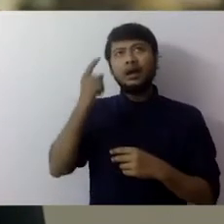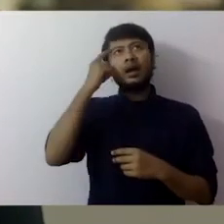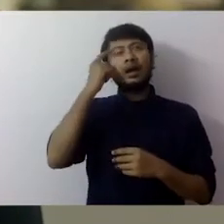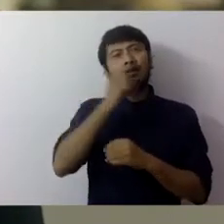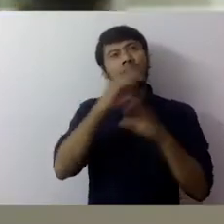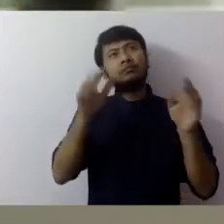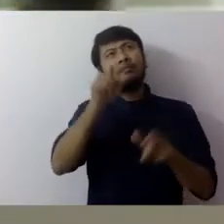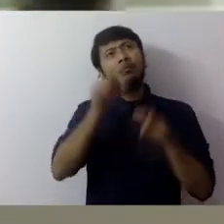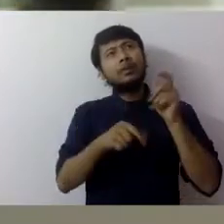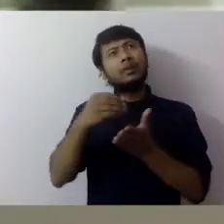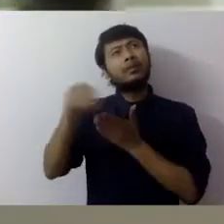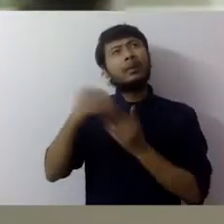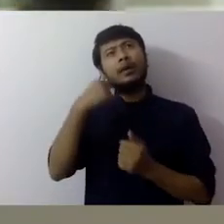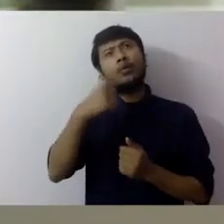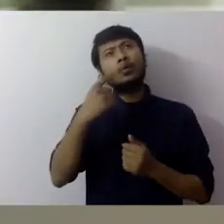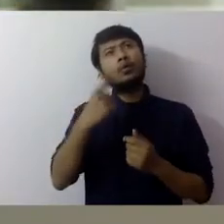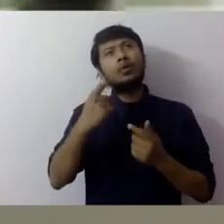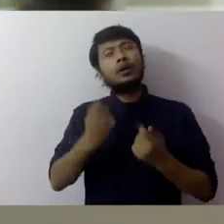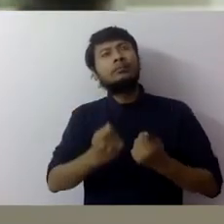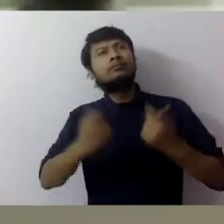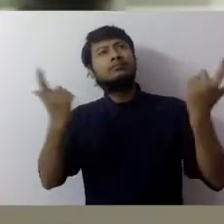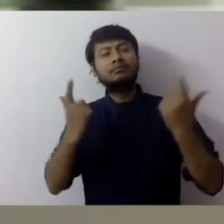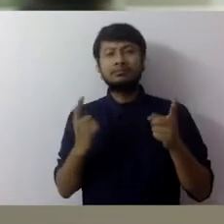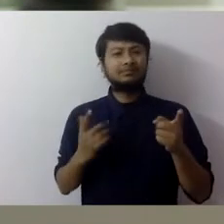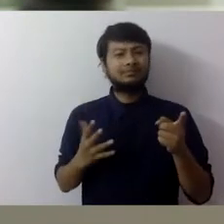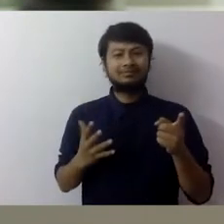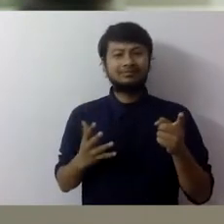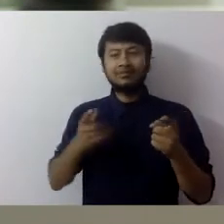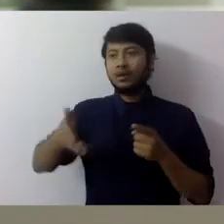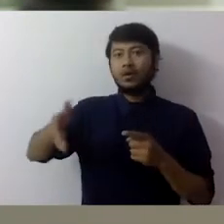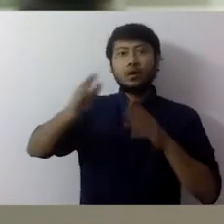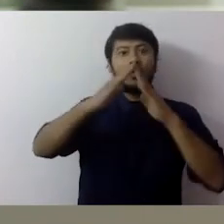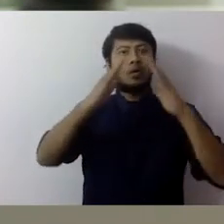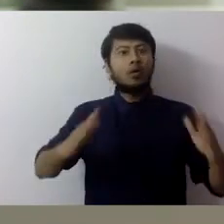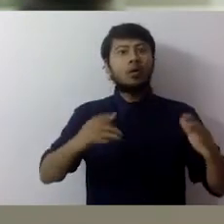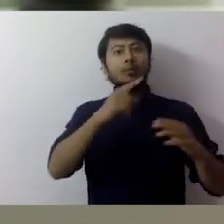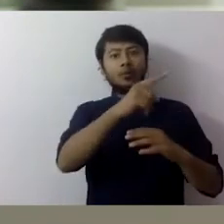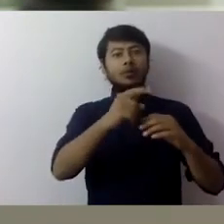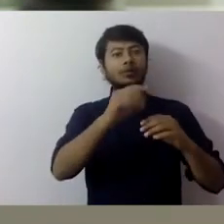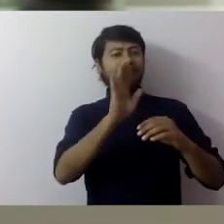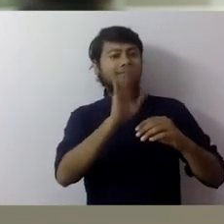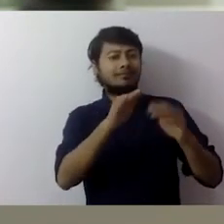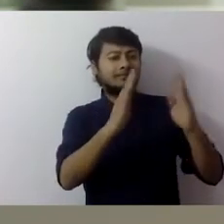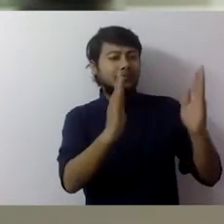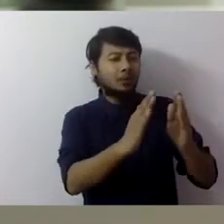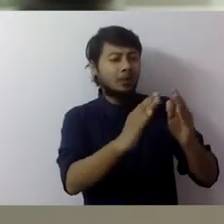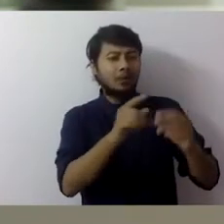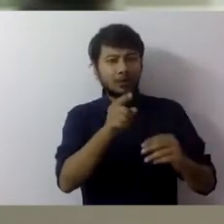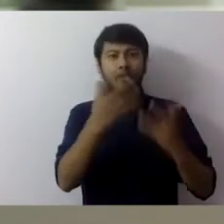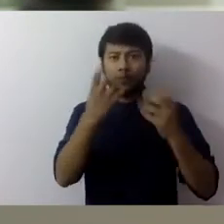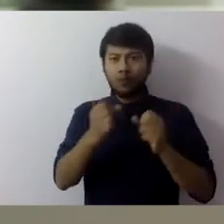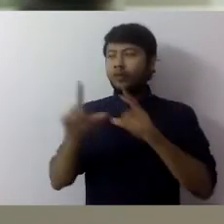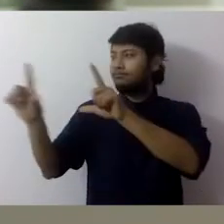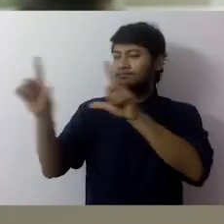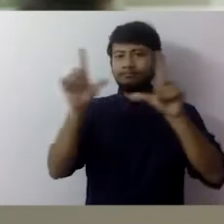Bortola prints were. Those who could not afford expensive paintings or even colored prints of deities for their home shrines and yet wished for an image